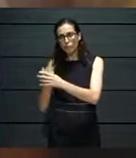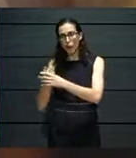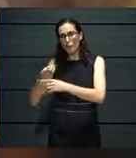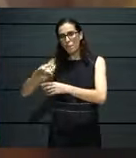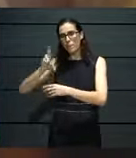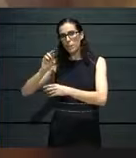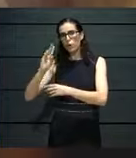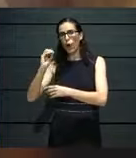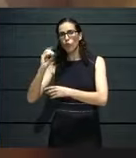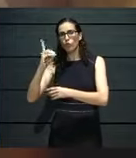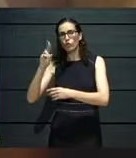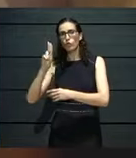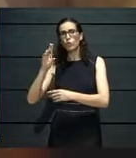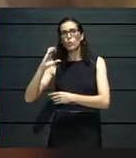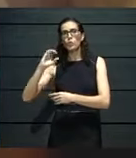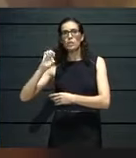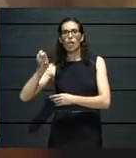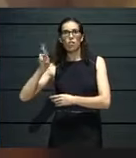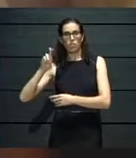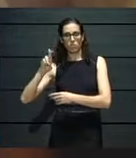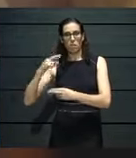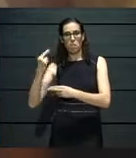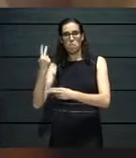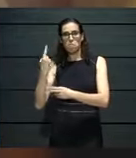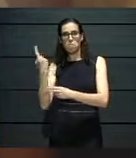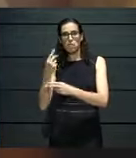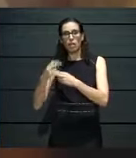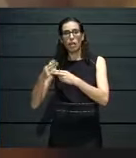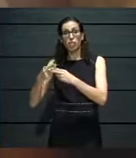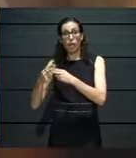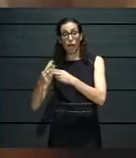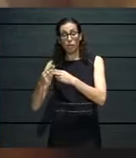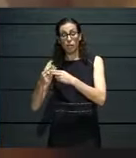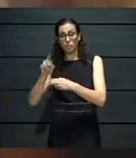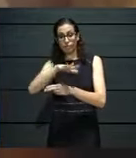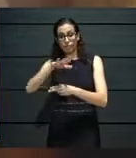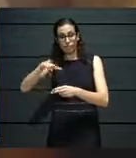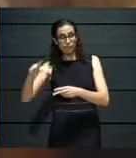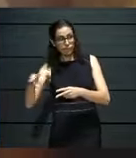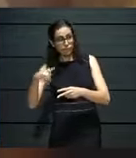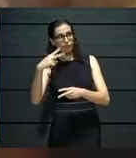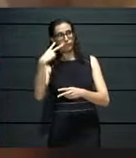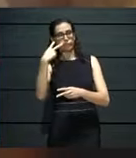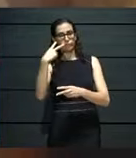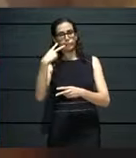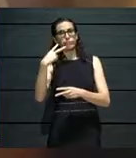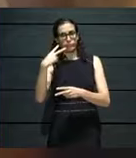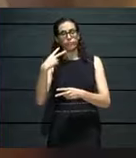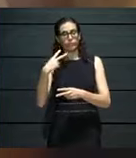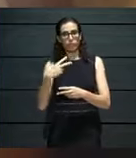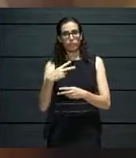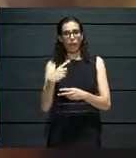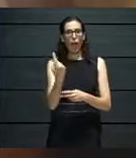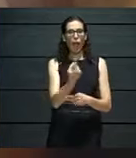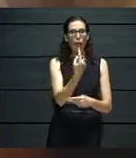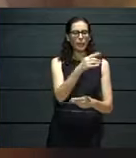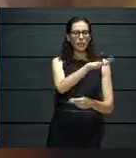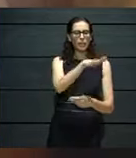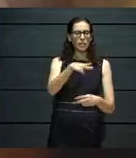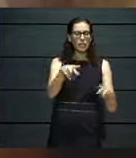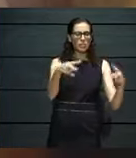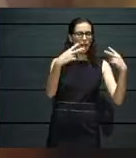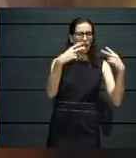the audience as people who are there to see and learn, so less of a passive audience and